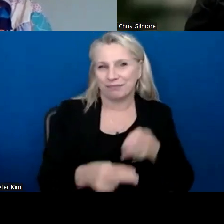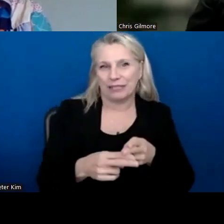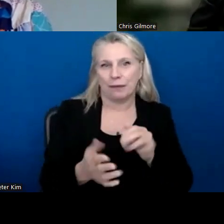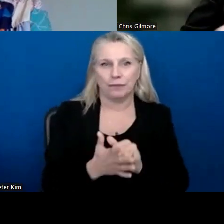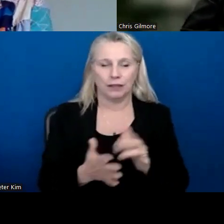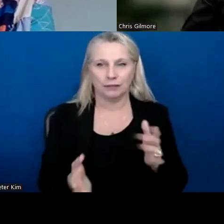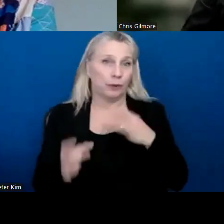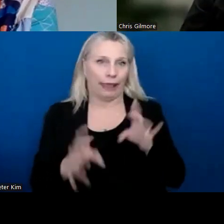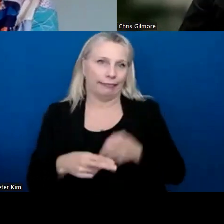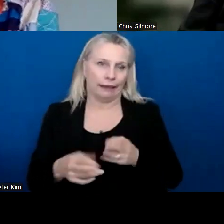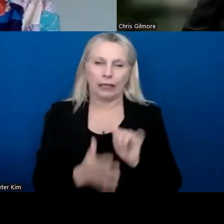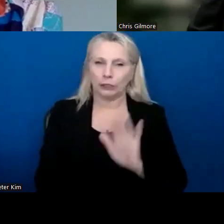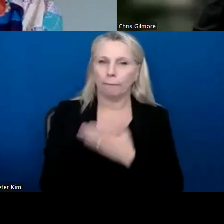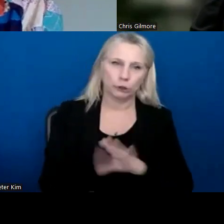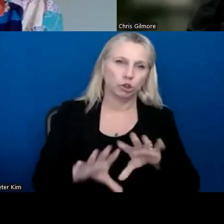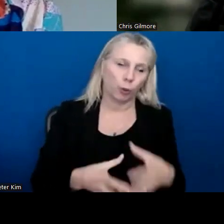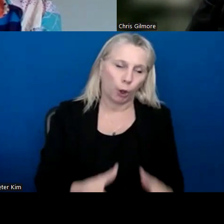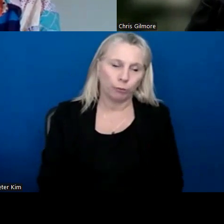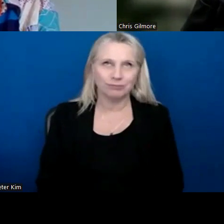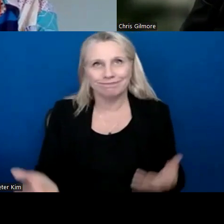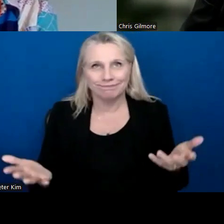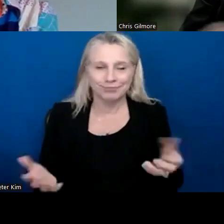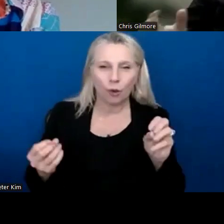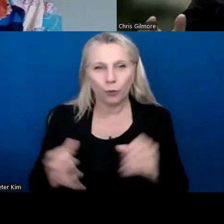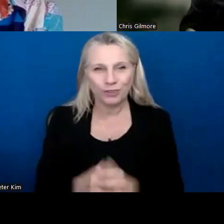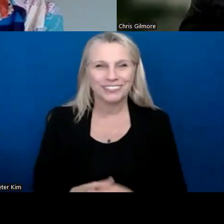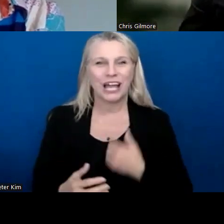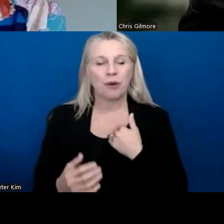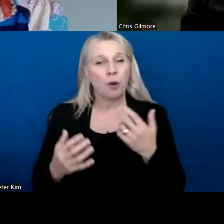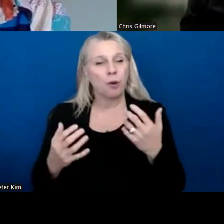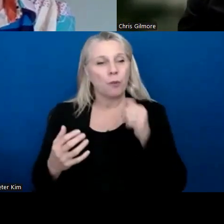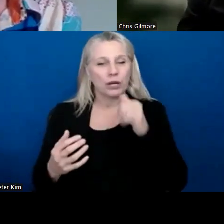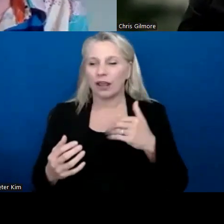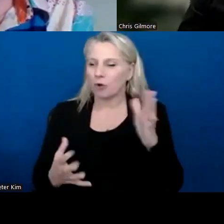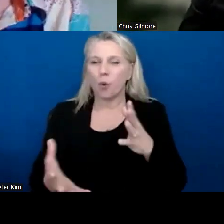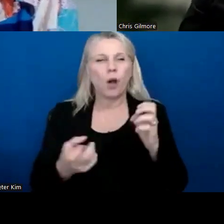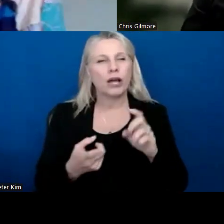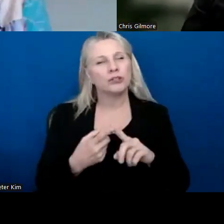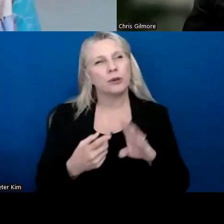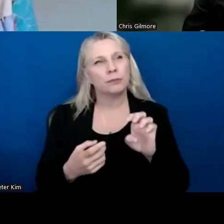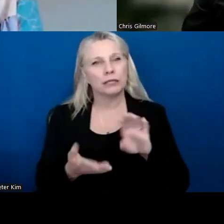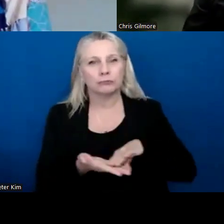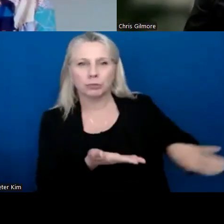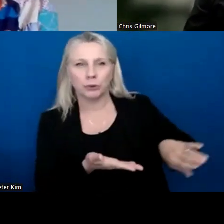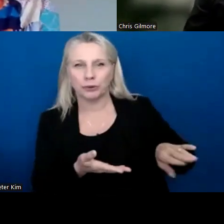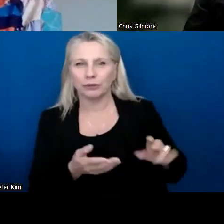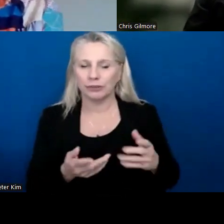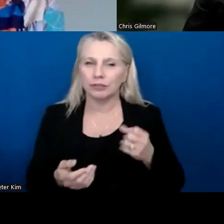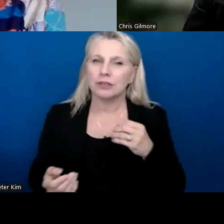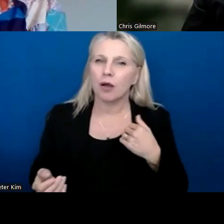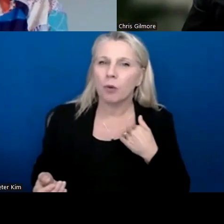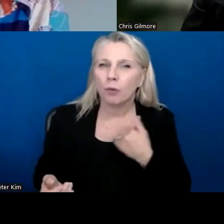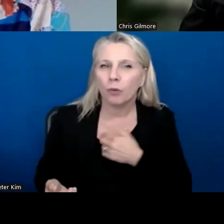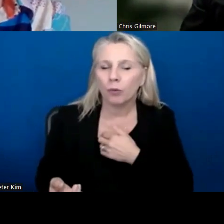the name. That's a music group. Um, so, so we want it, we don't ever want it to be exclusionary. so there's been times where